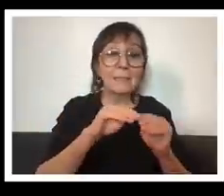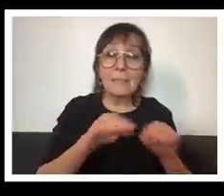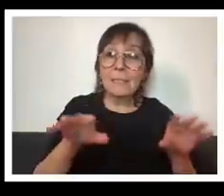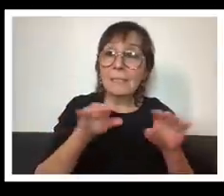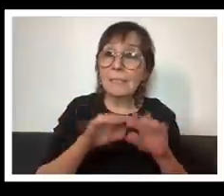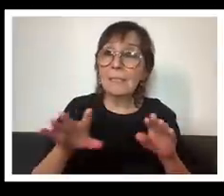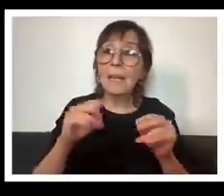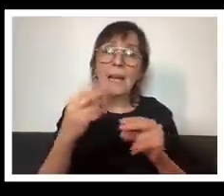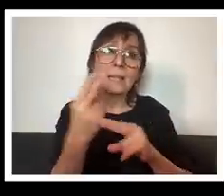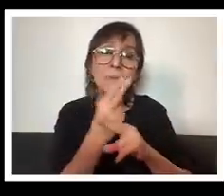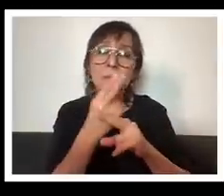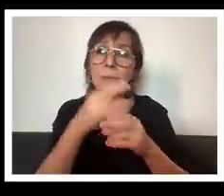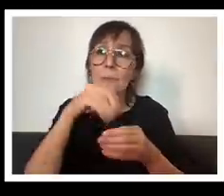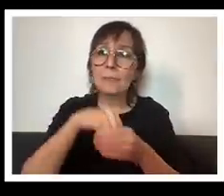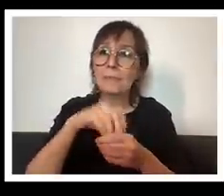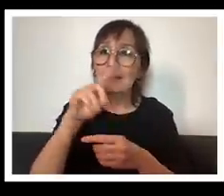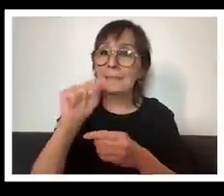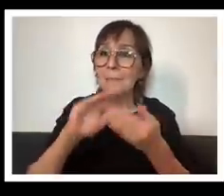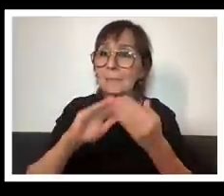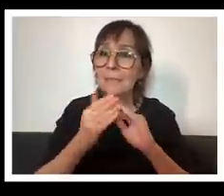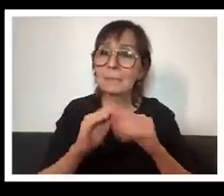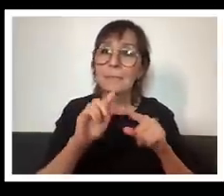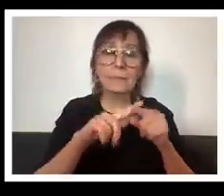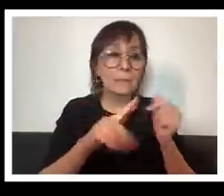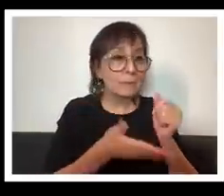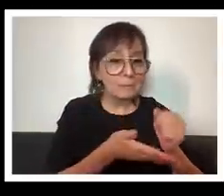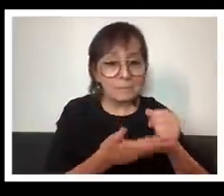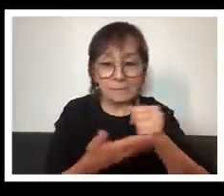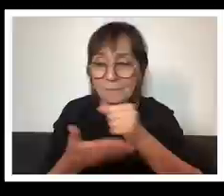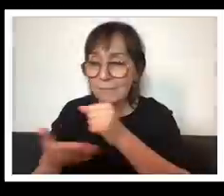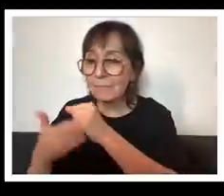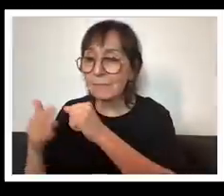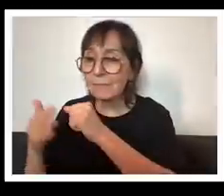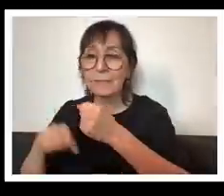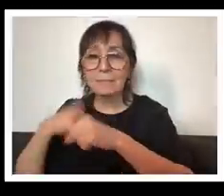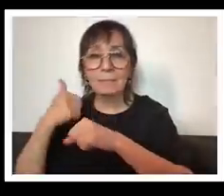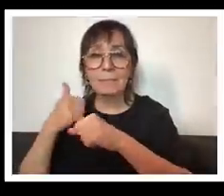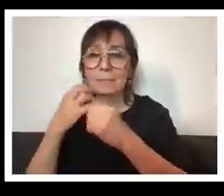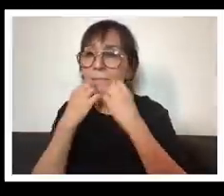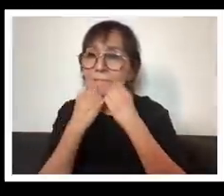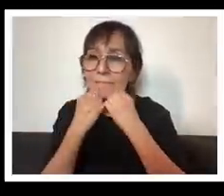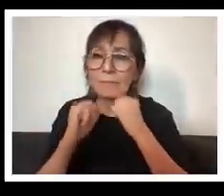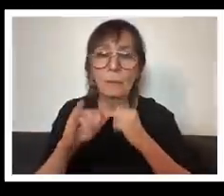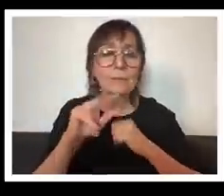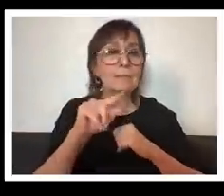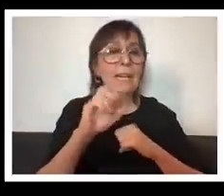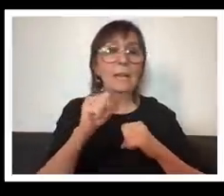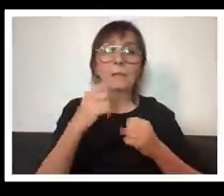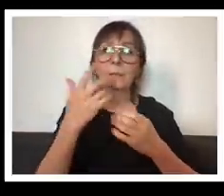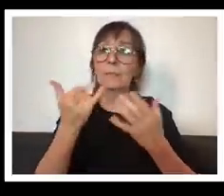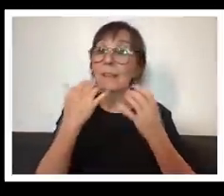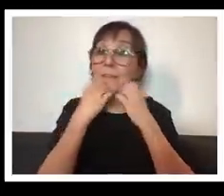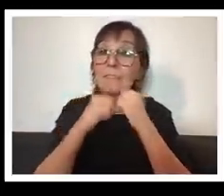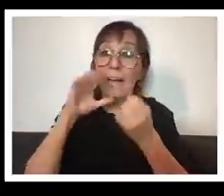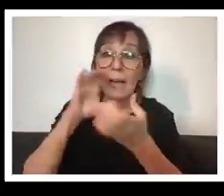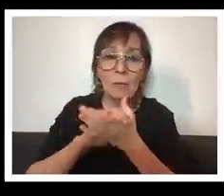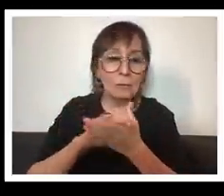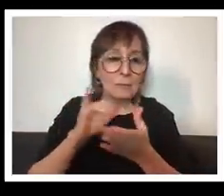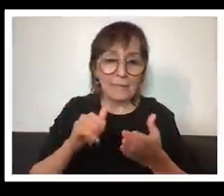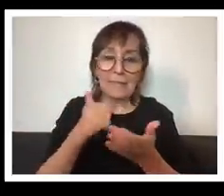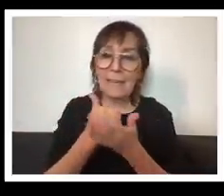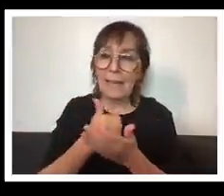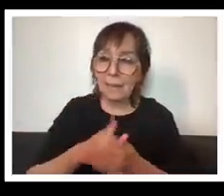community to reinforce the values that help build that movement uh and to